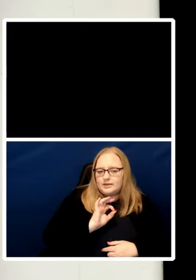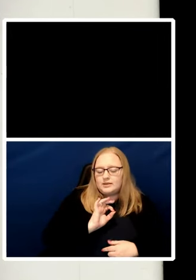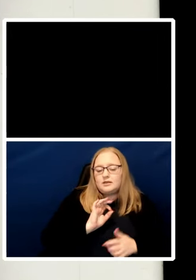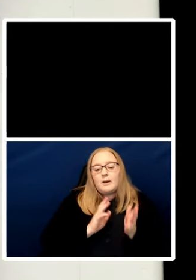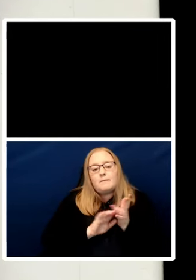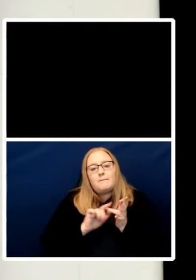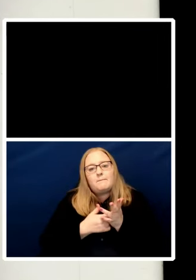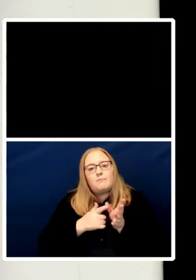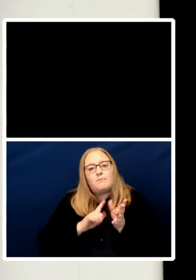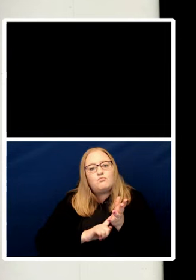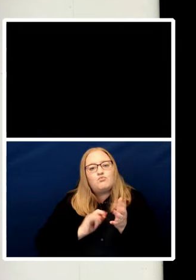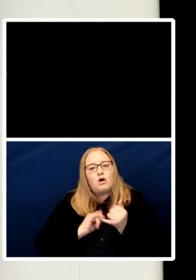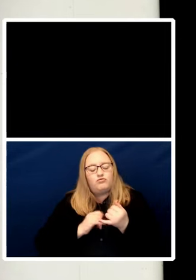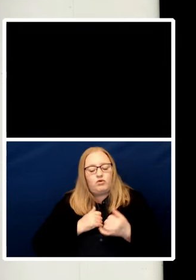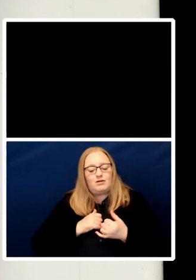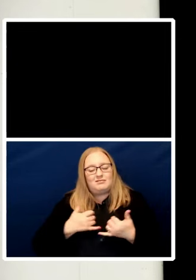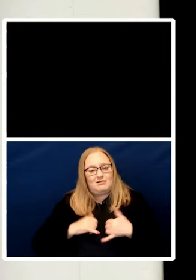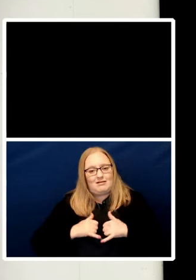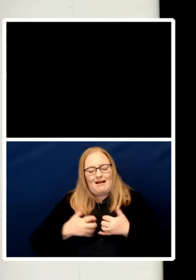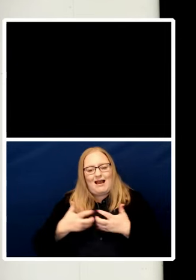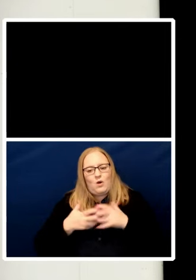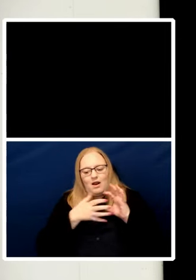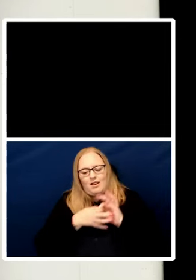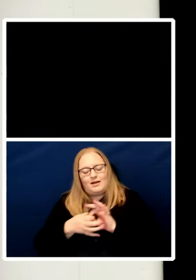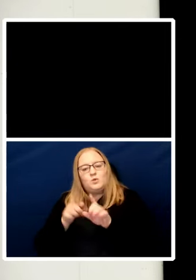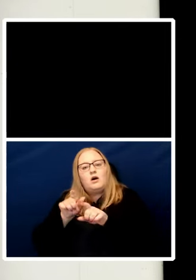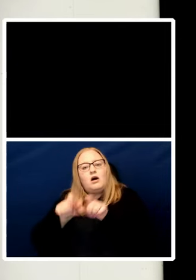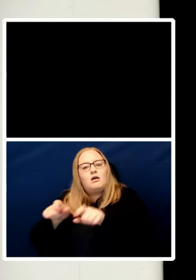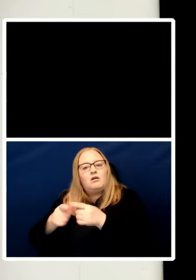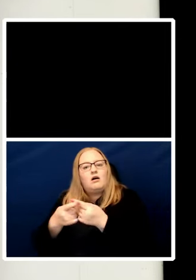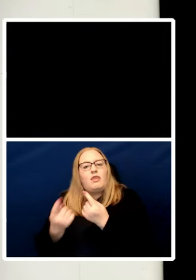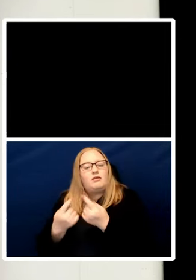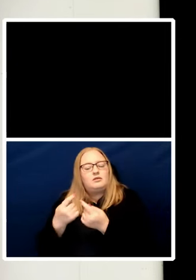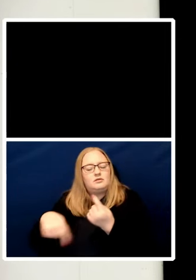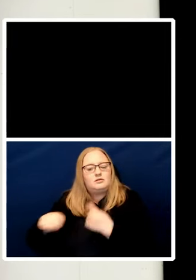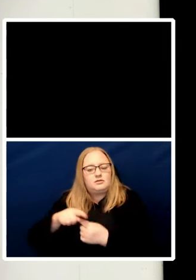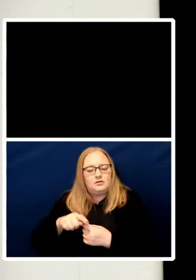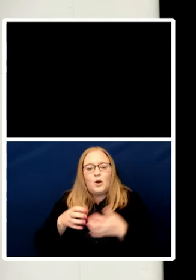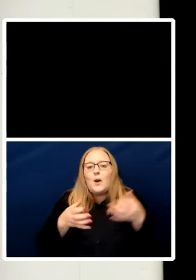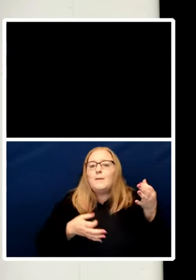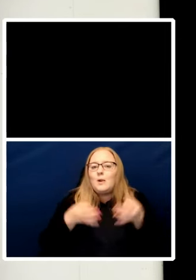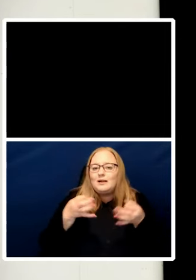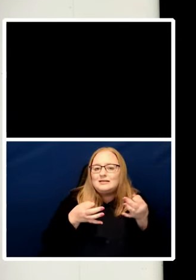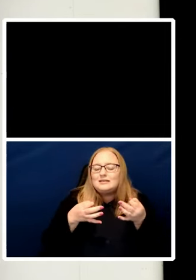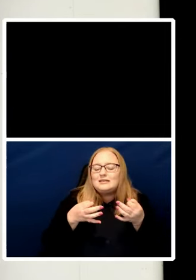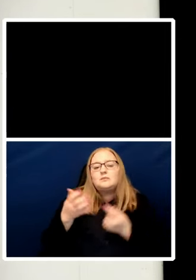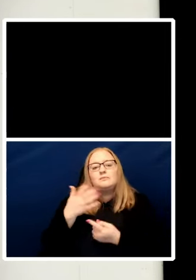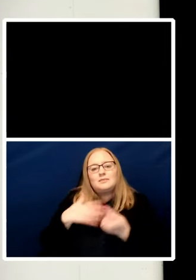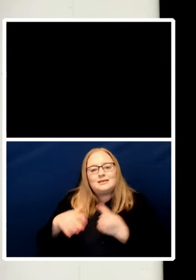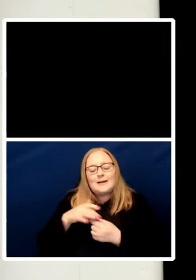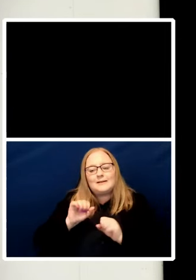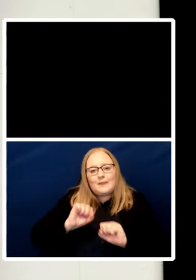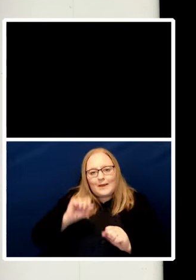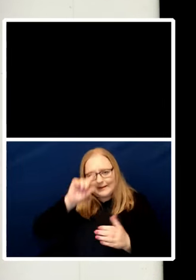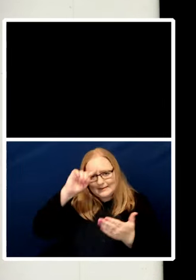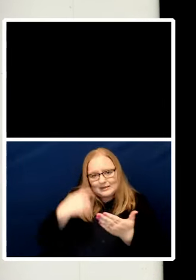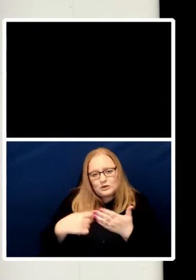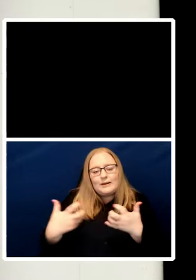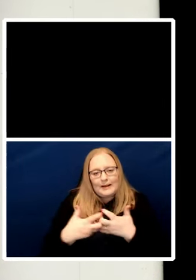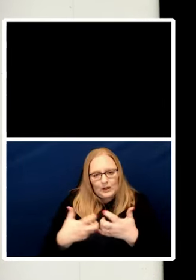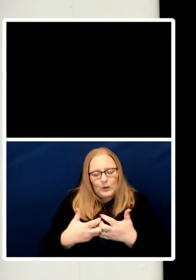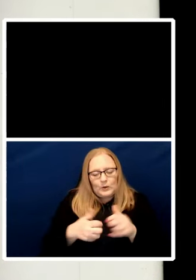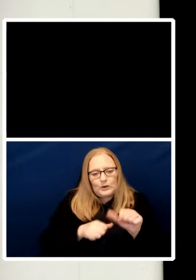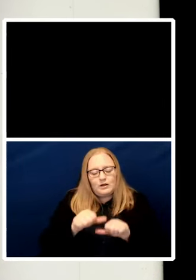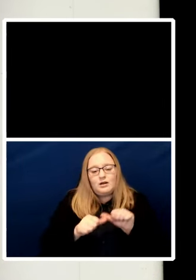politics is the way that communities and societies make decisions, and laws, one important way